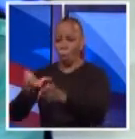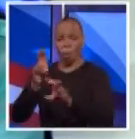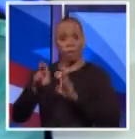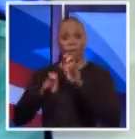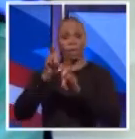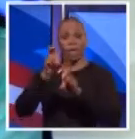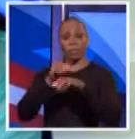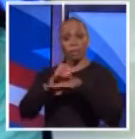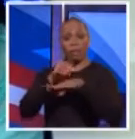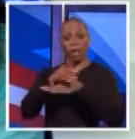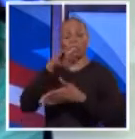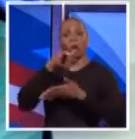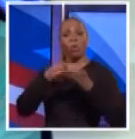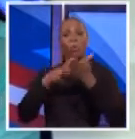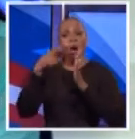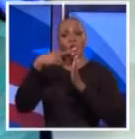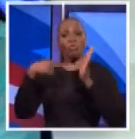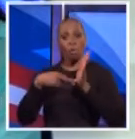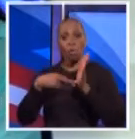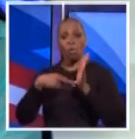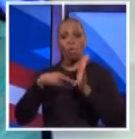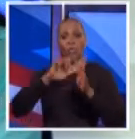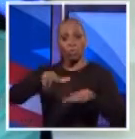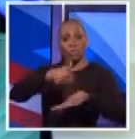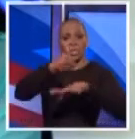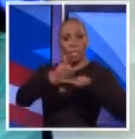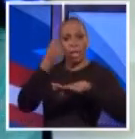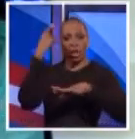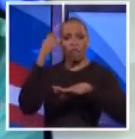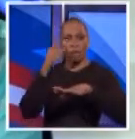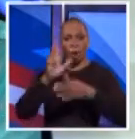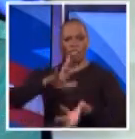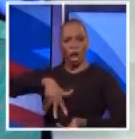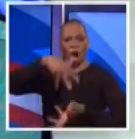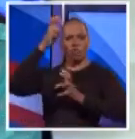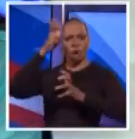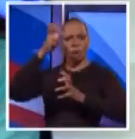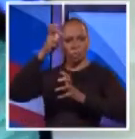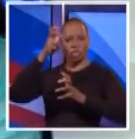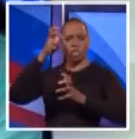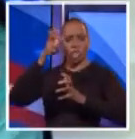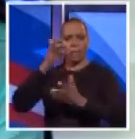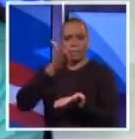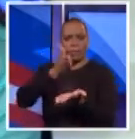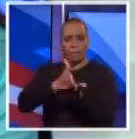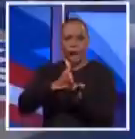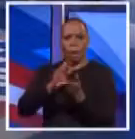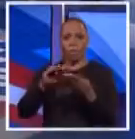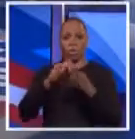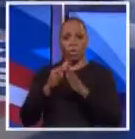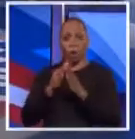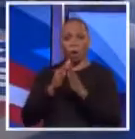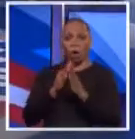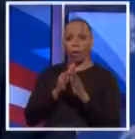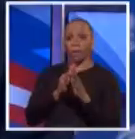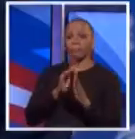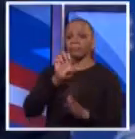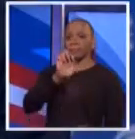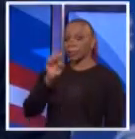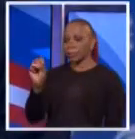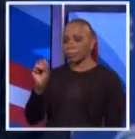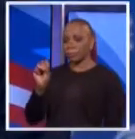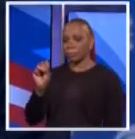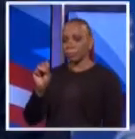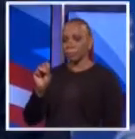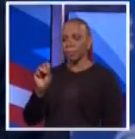What rules will you institute to prevent similar corruption and abuse in New York City? Mr. Stringer, you go first. Well, as a